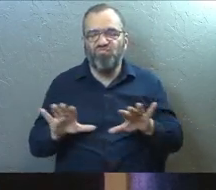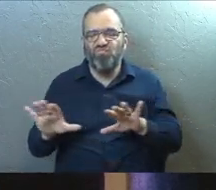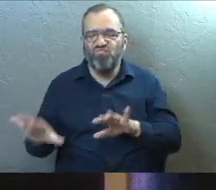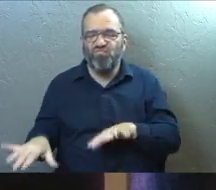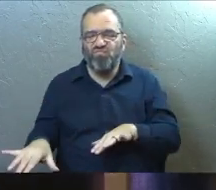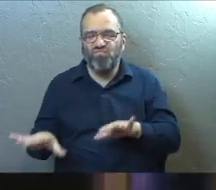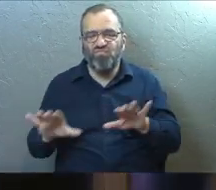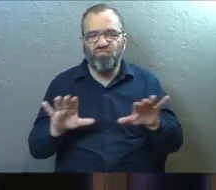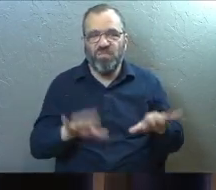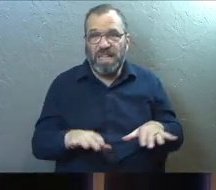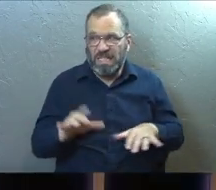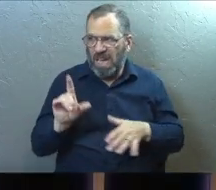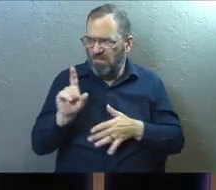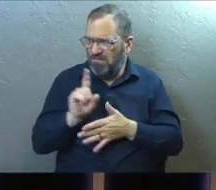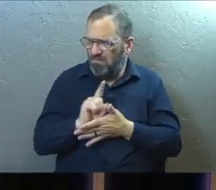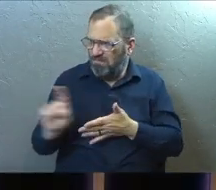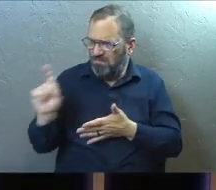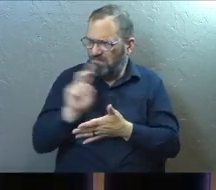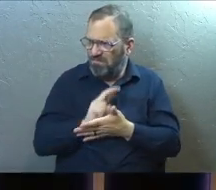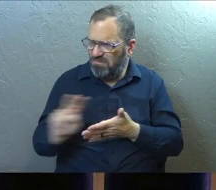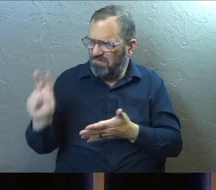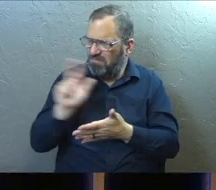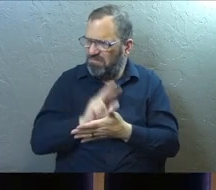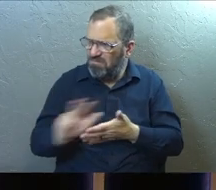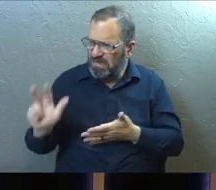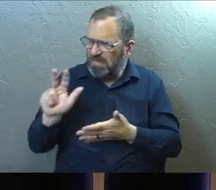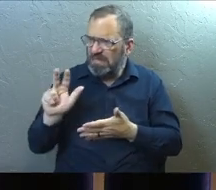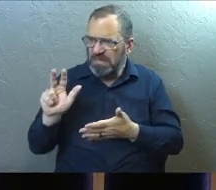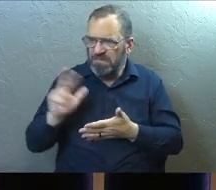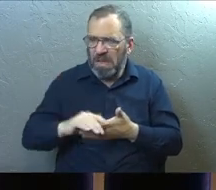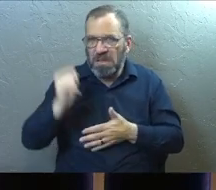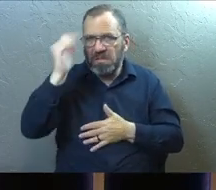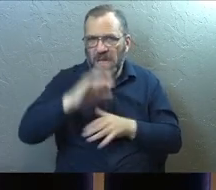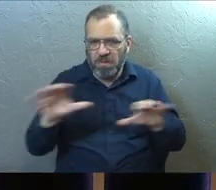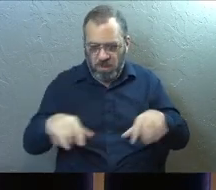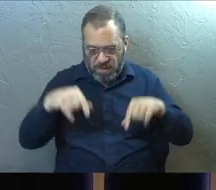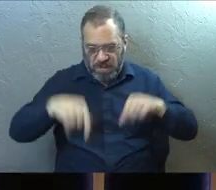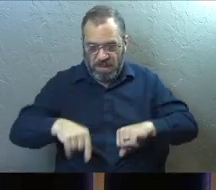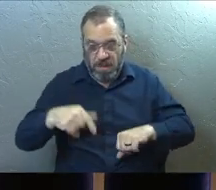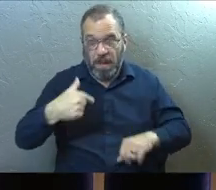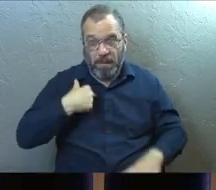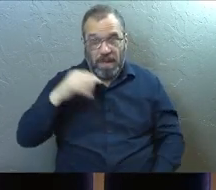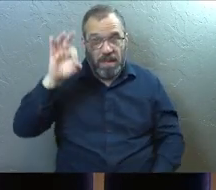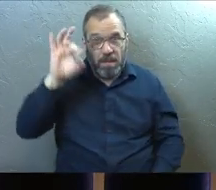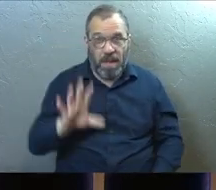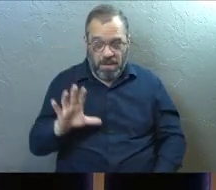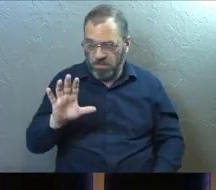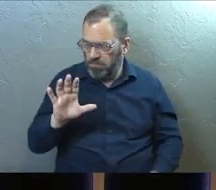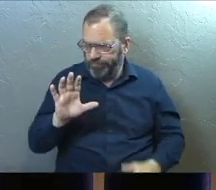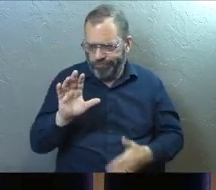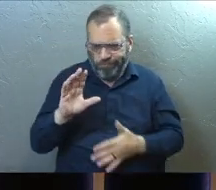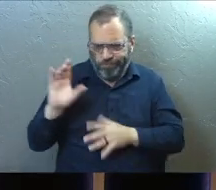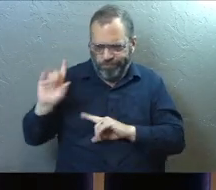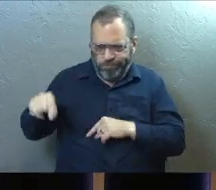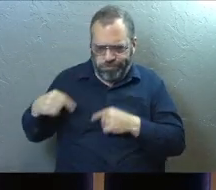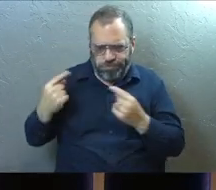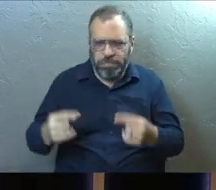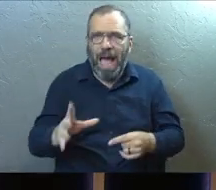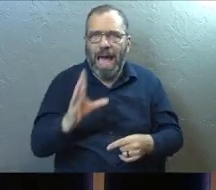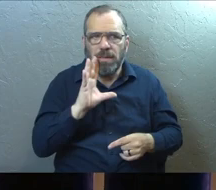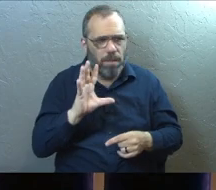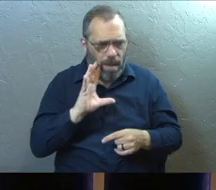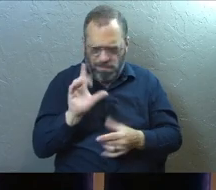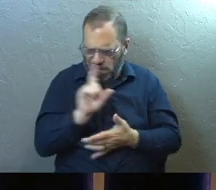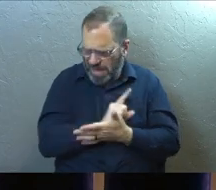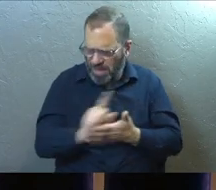if you've been following us the last few weeks, God's been doing something real interesting in us as a preaching team in last few weeks. Um, I talked